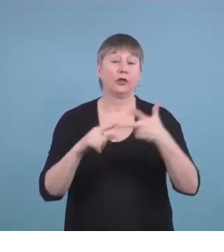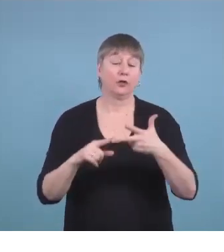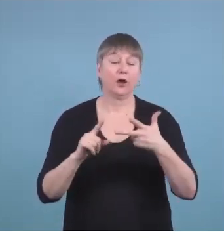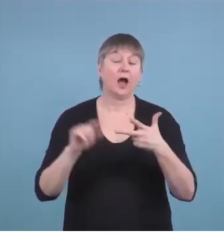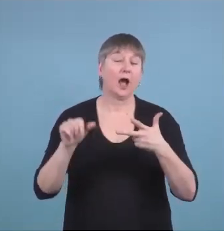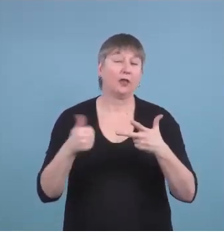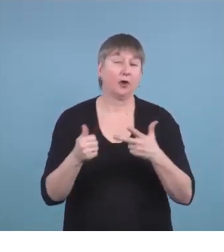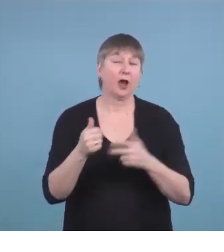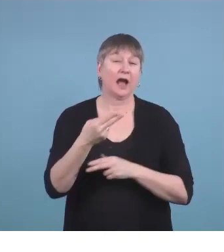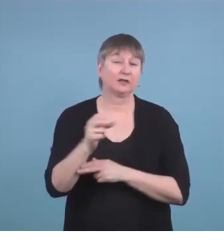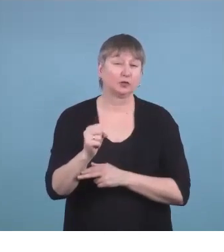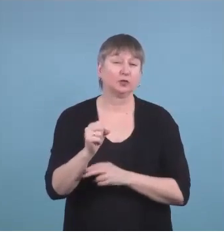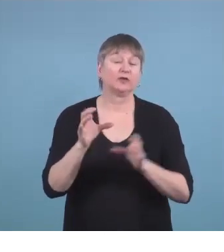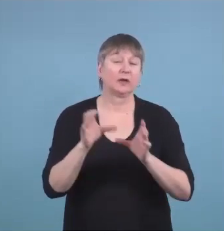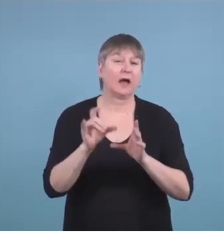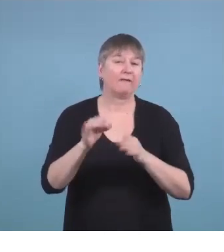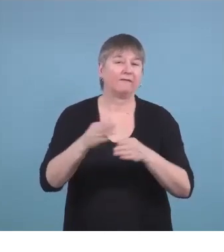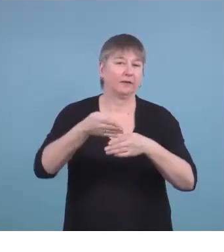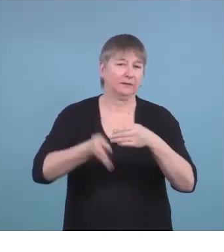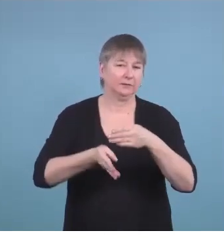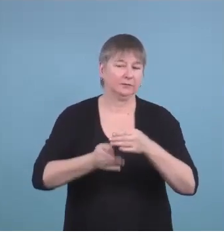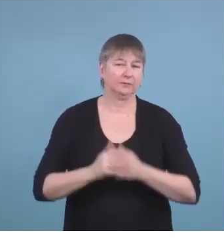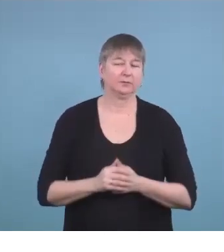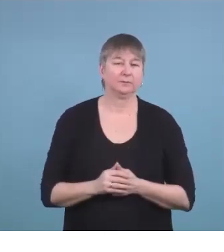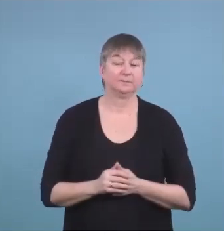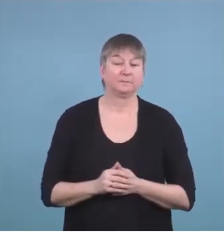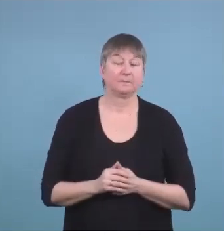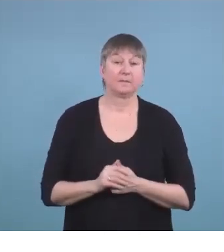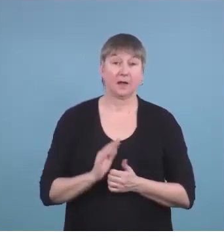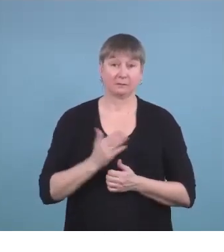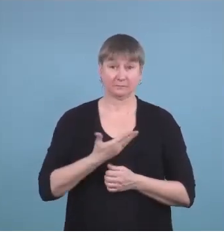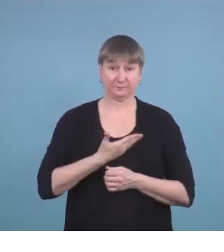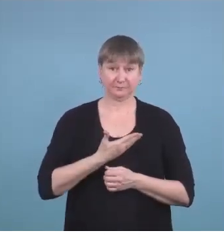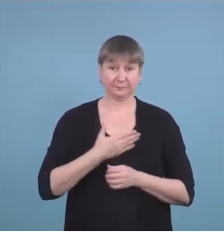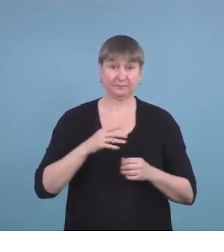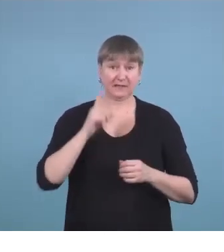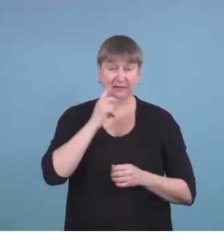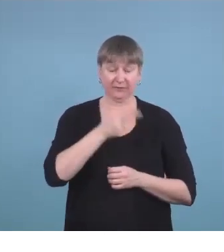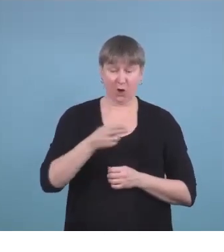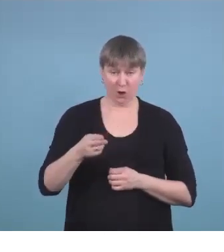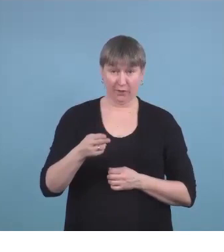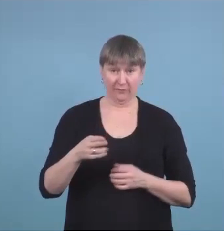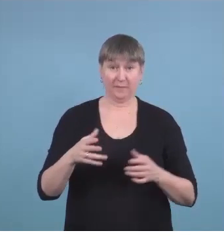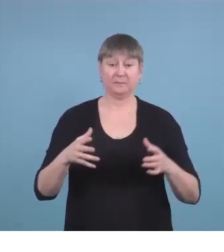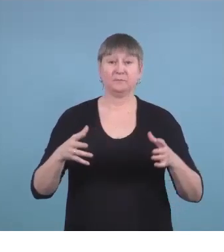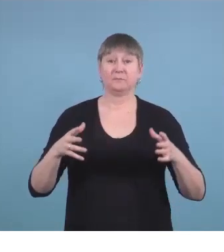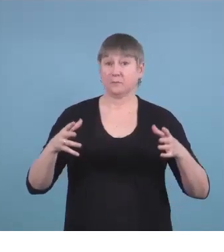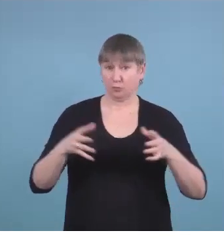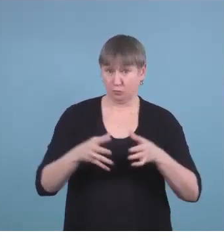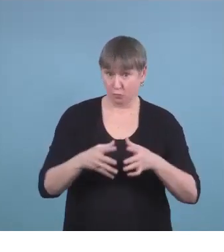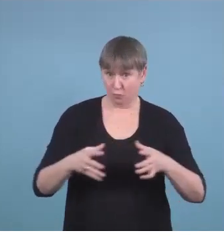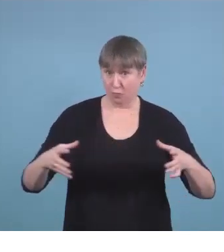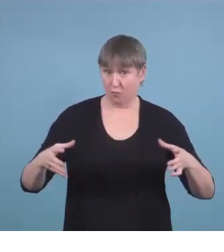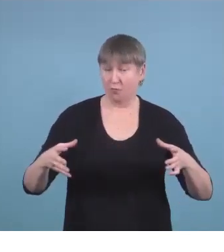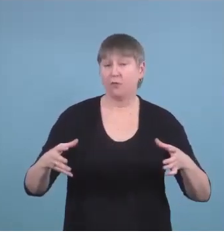As our program has grown, we've kind of found some more students who